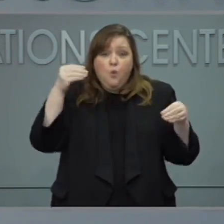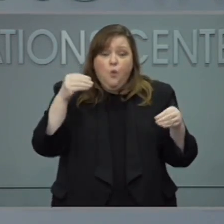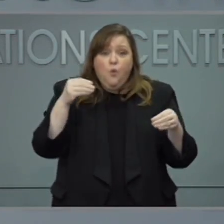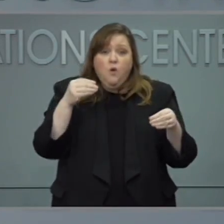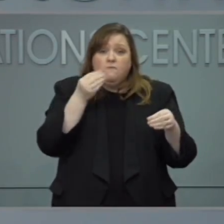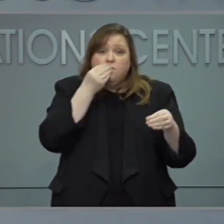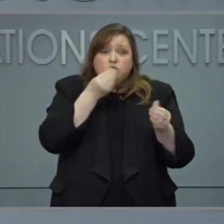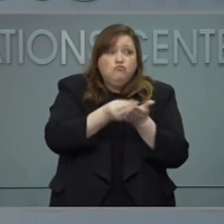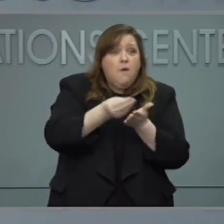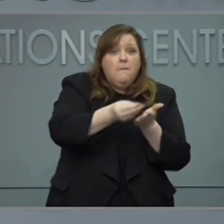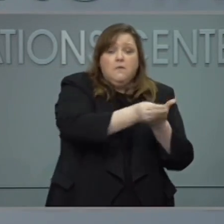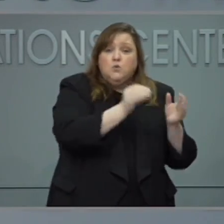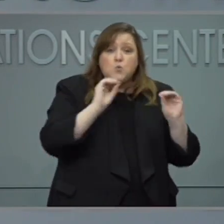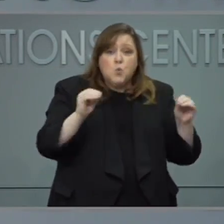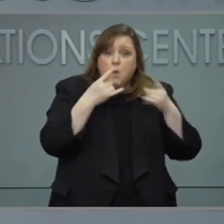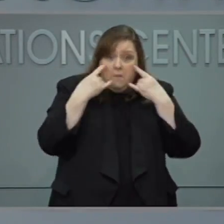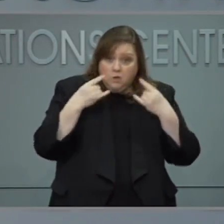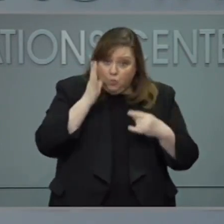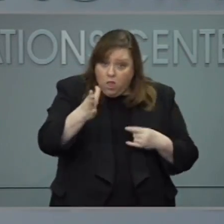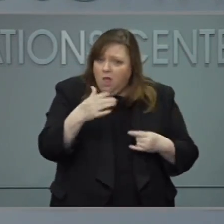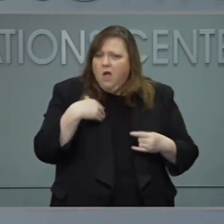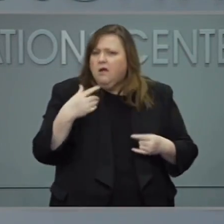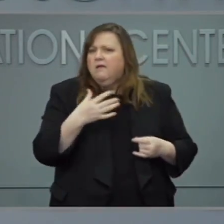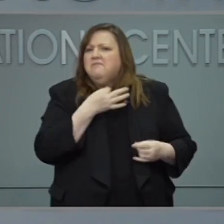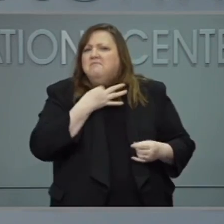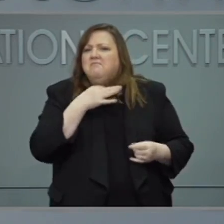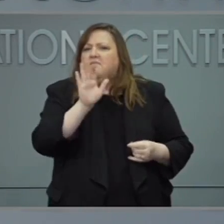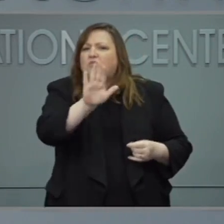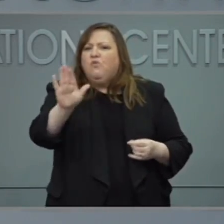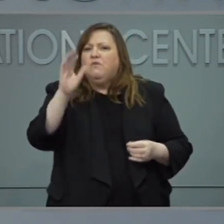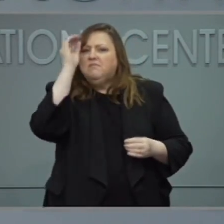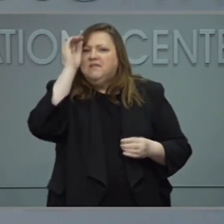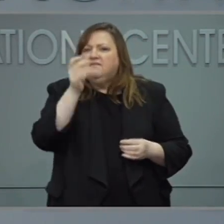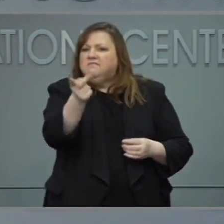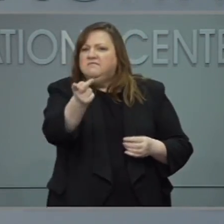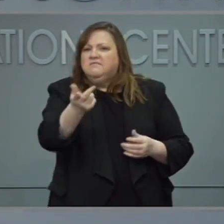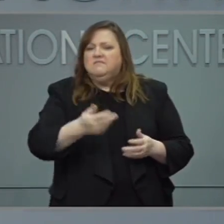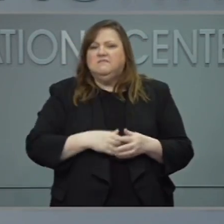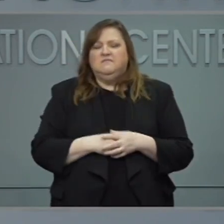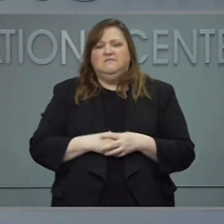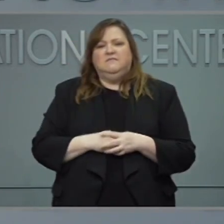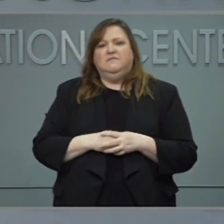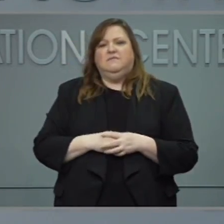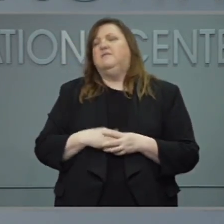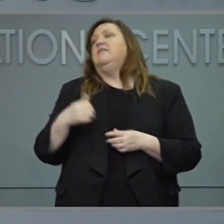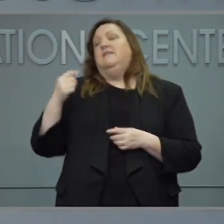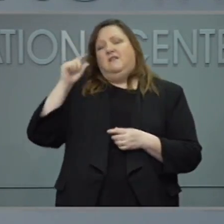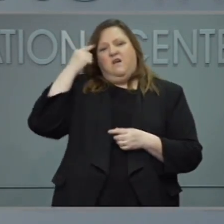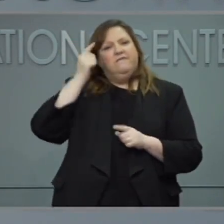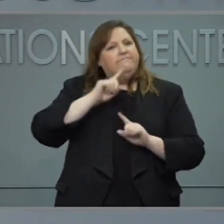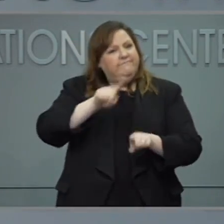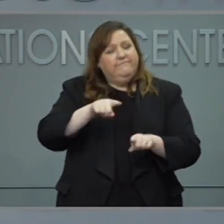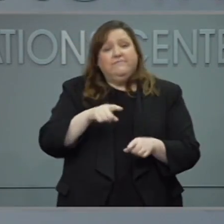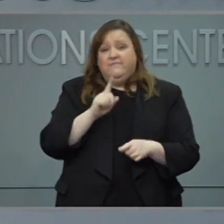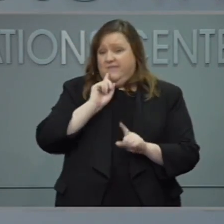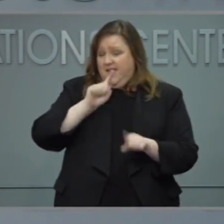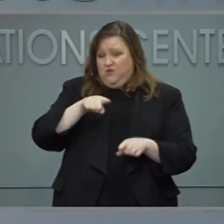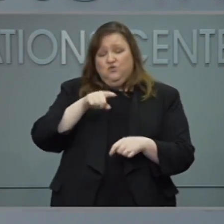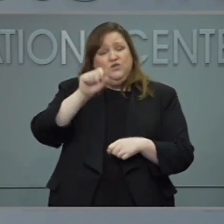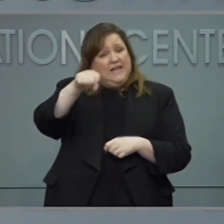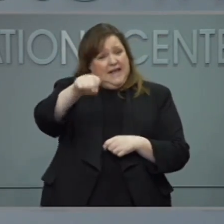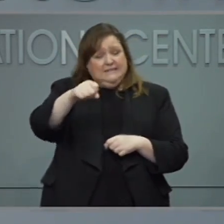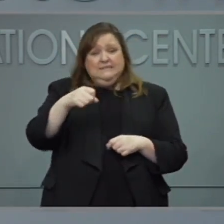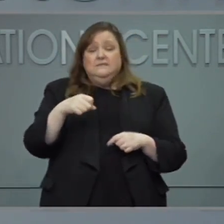mask if the grocery store didn't need to allow that? The answer would be yes. If I went to a grocery store that was not